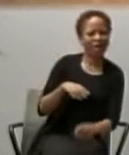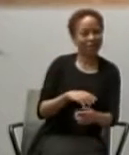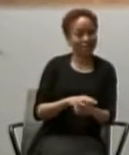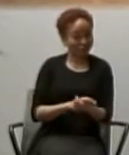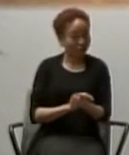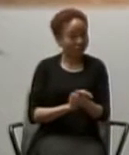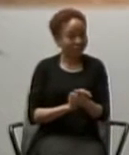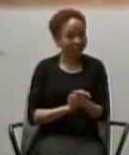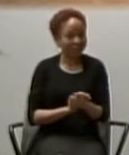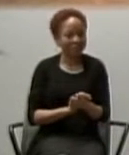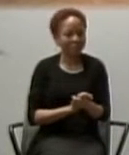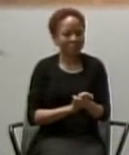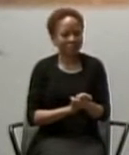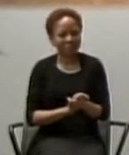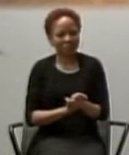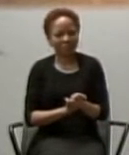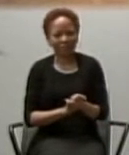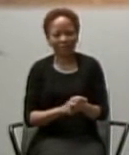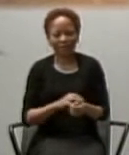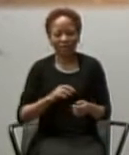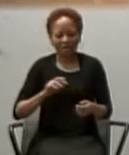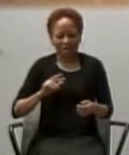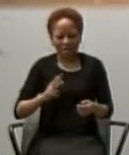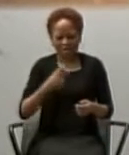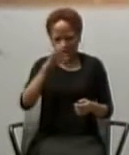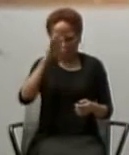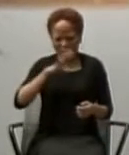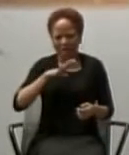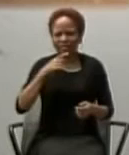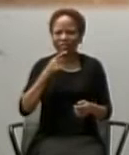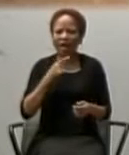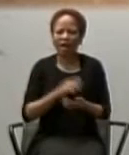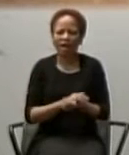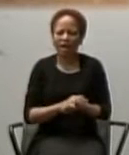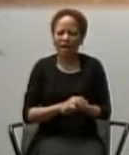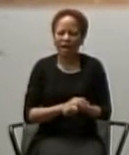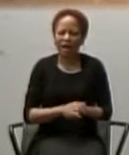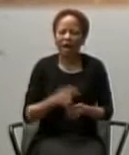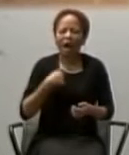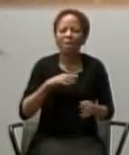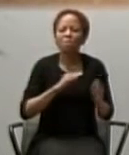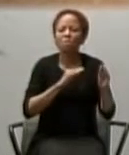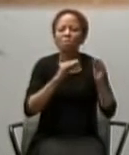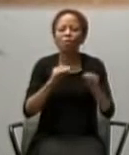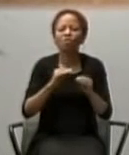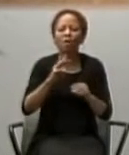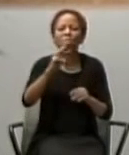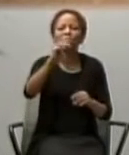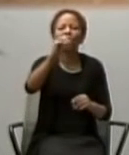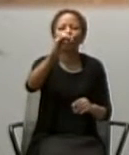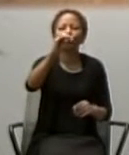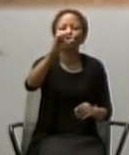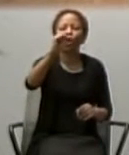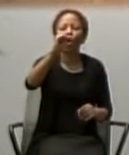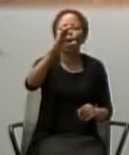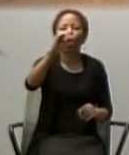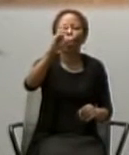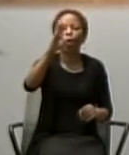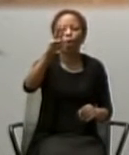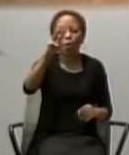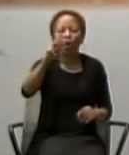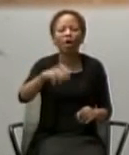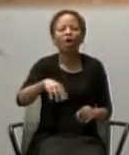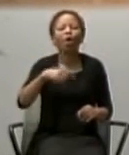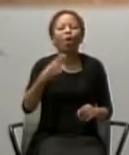And the third guy, well, there was a third guy with them. He says, no, no, no, no, no, no. I am going to move to Moscow. There are only